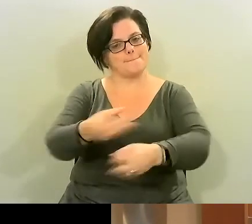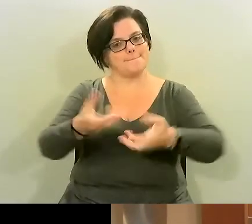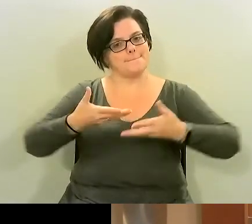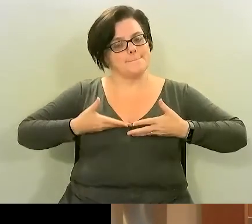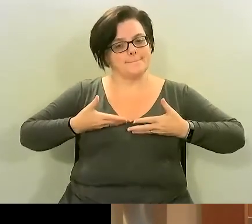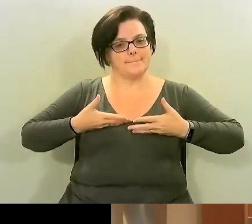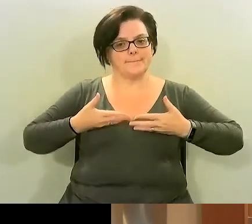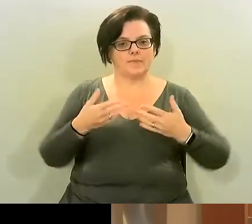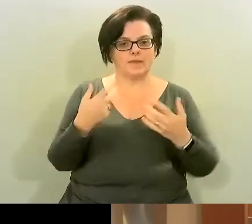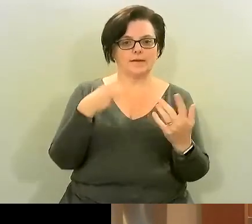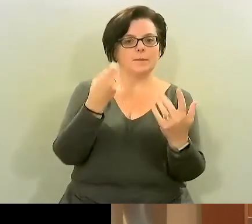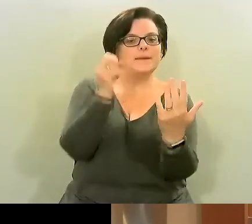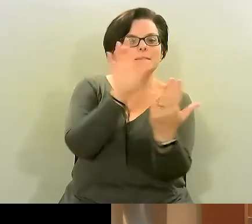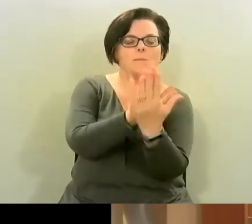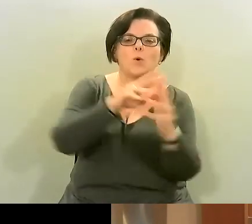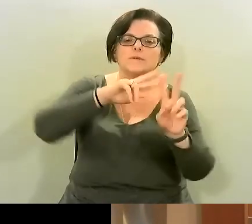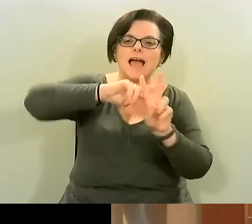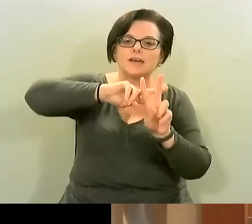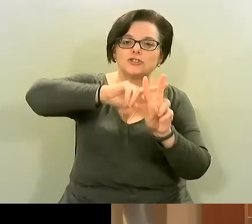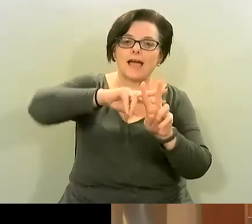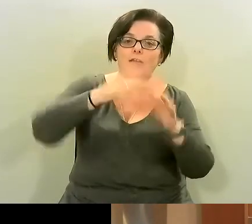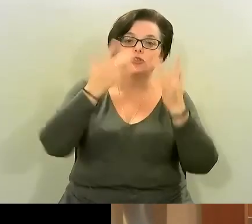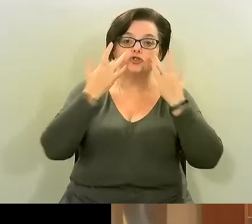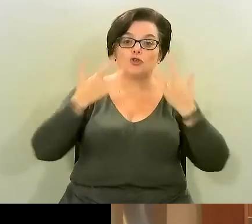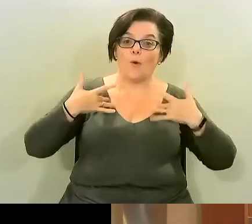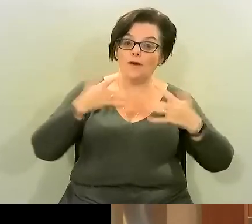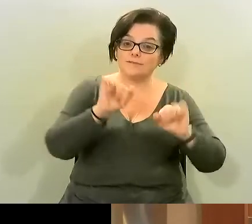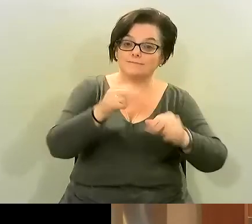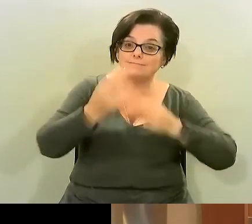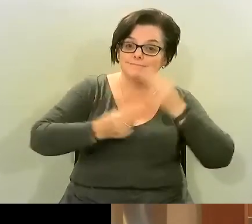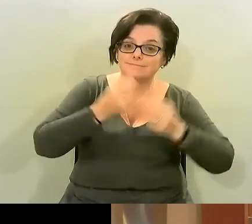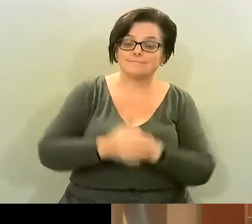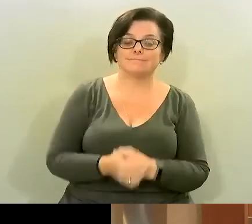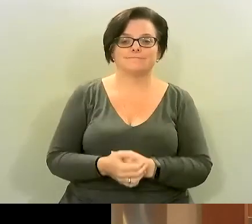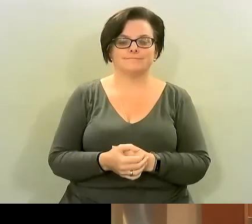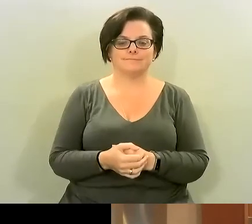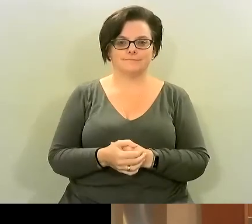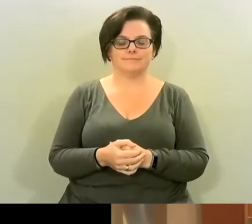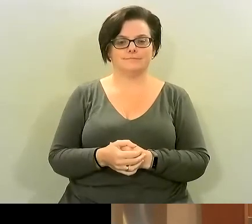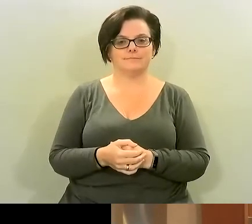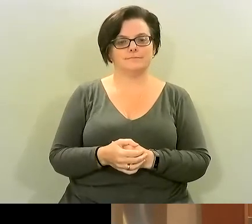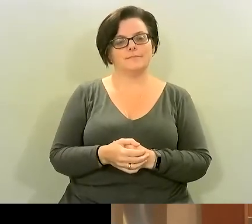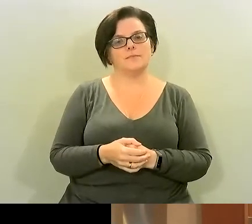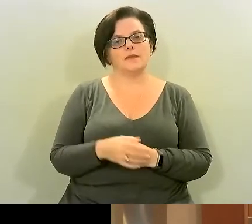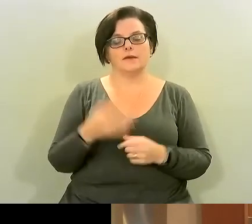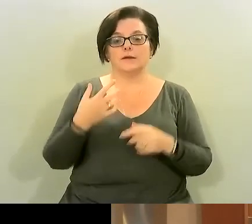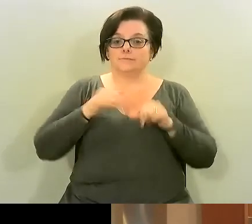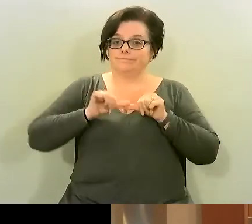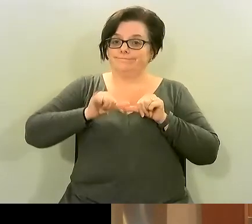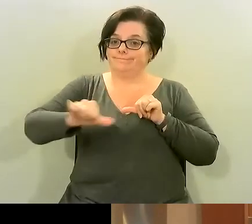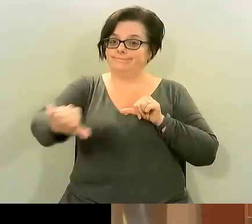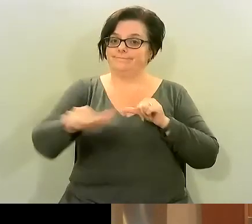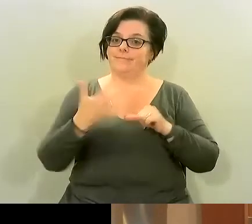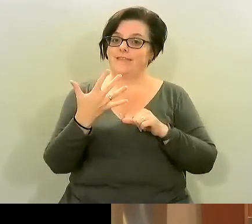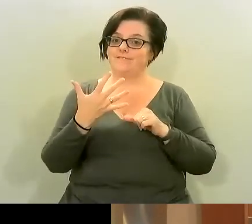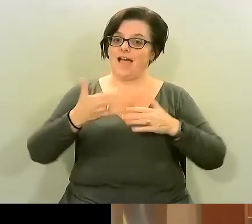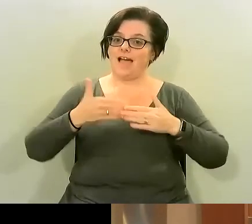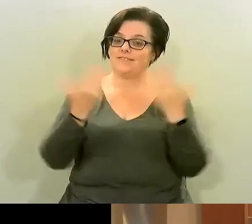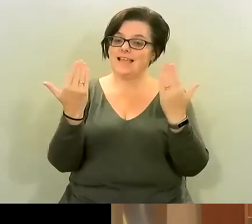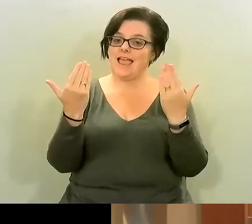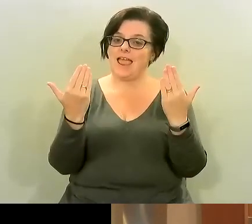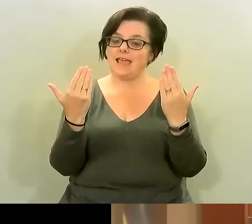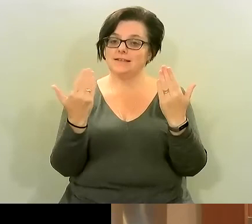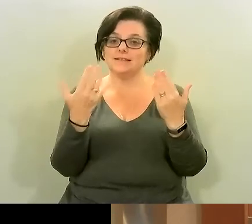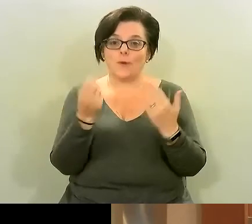hashtag out there um show us your food um the other bit is for the next five days we've got some amazing